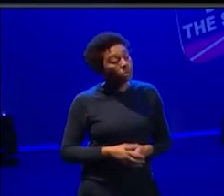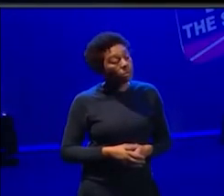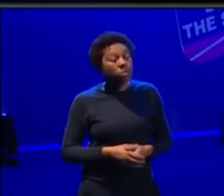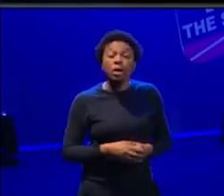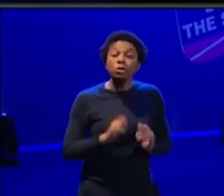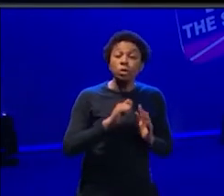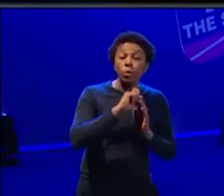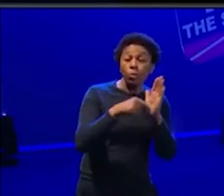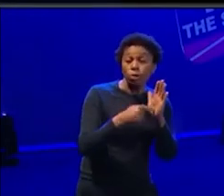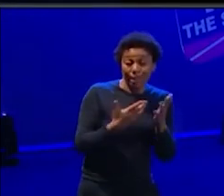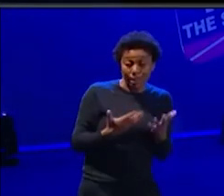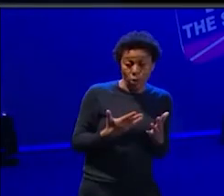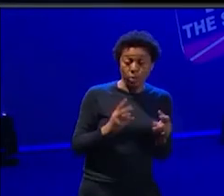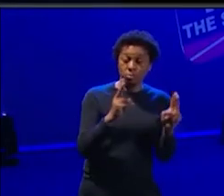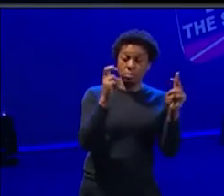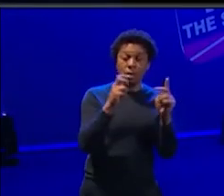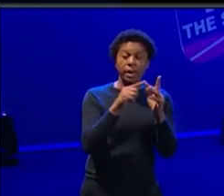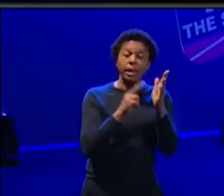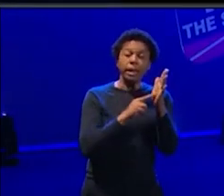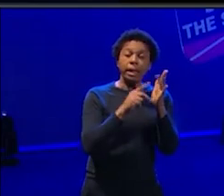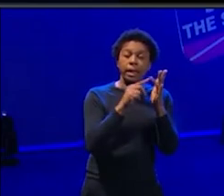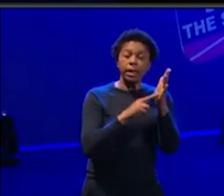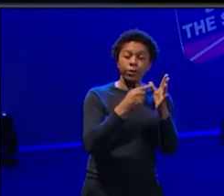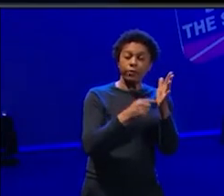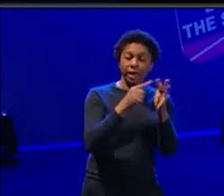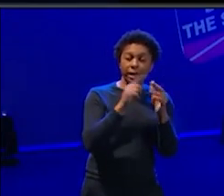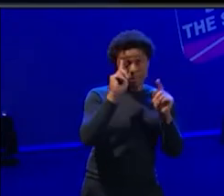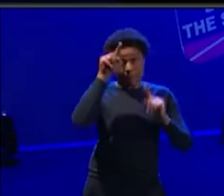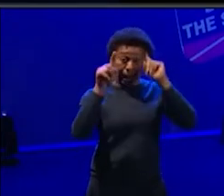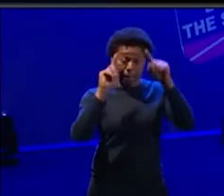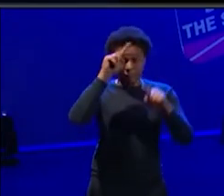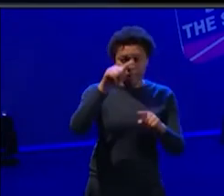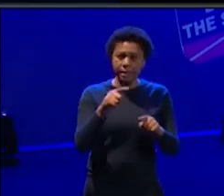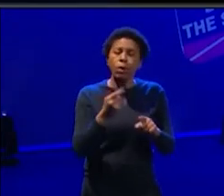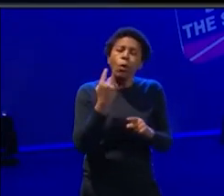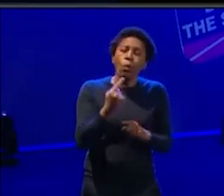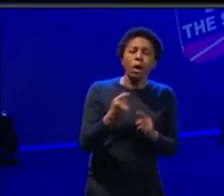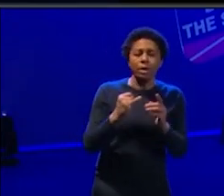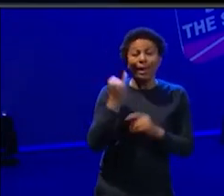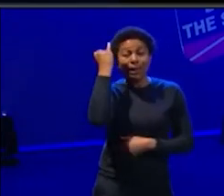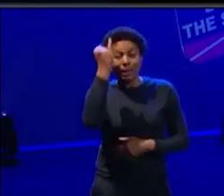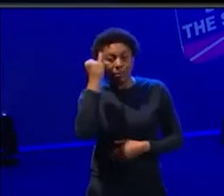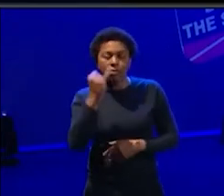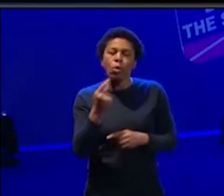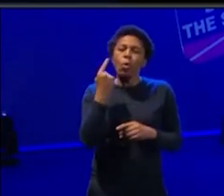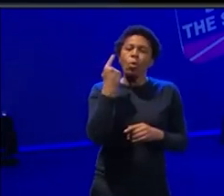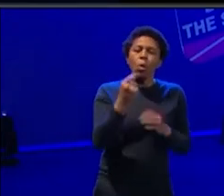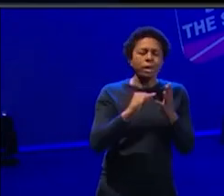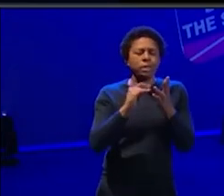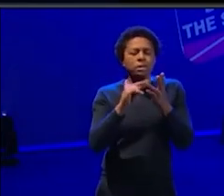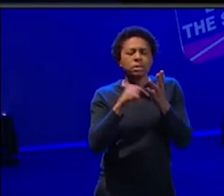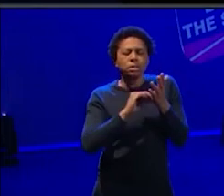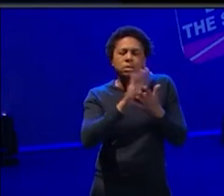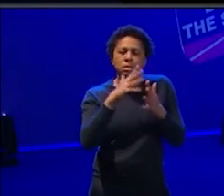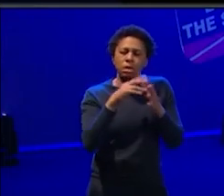uh, project at the moment called innovate where we're working with two schools, one in Suffolk and one in number for two years where we're using, um, the arts as a